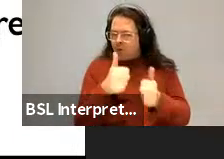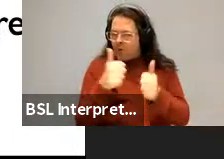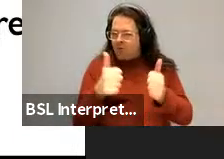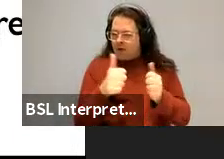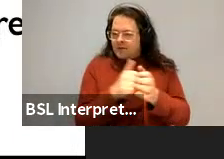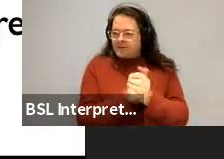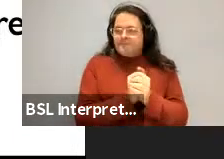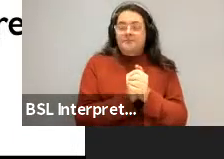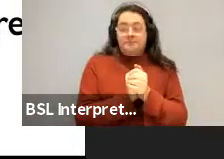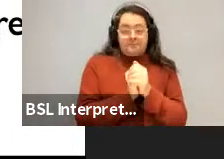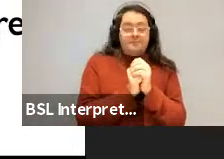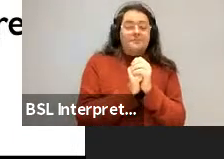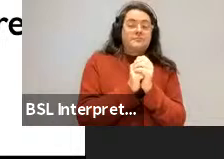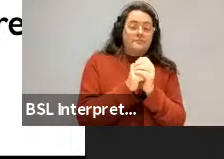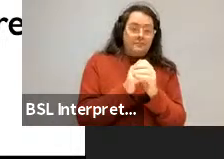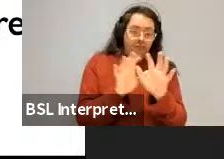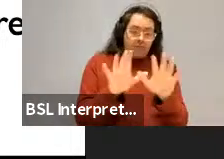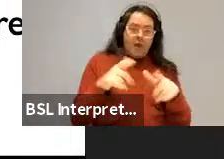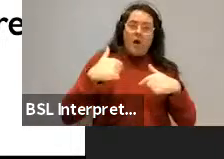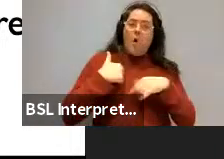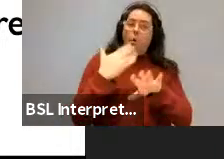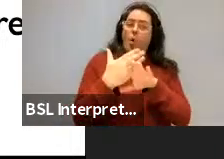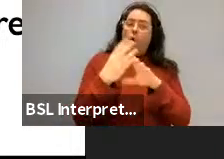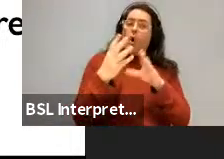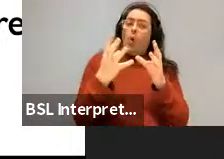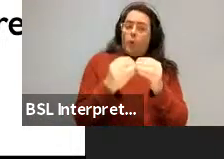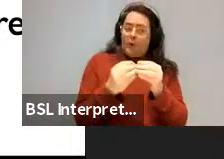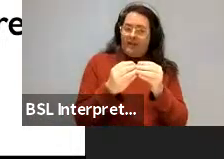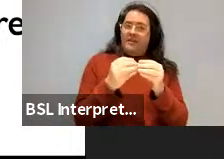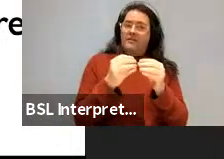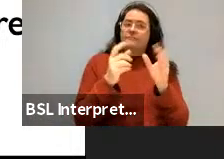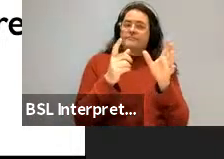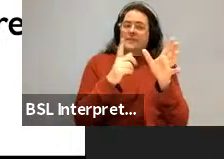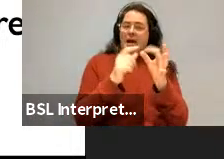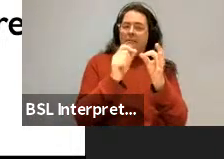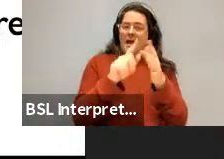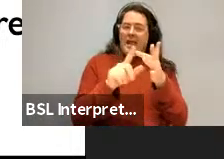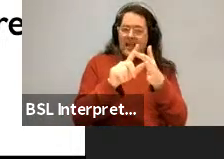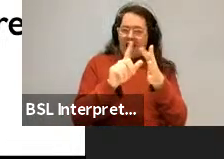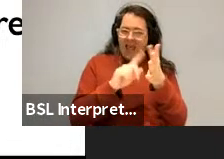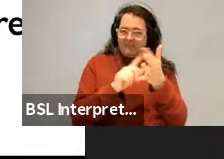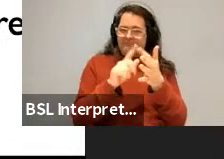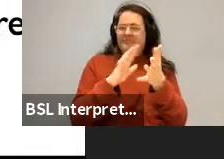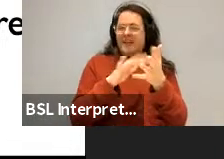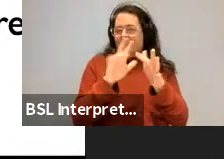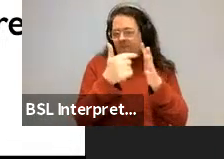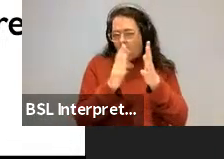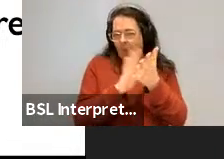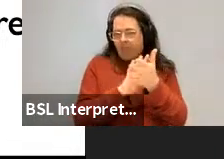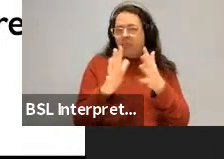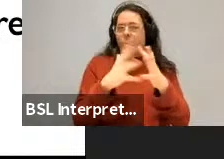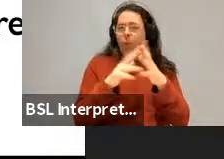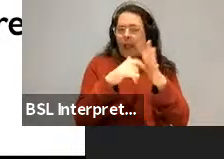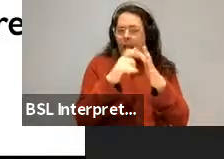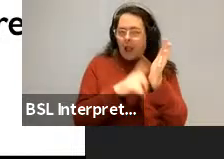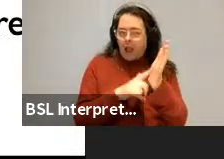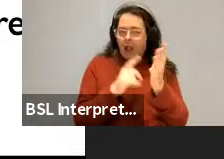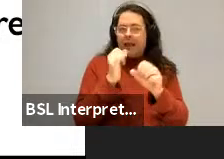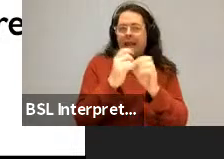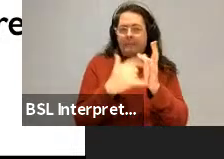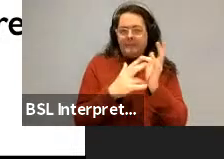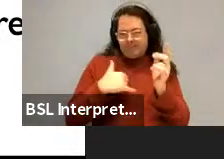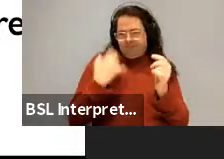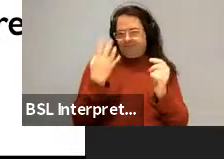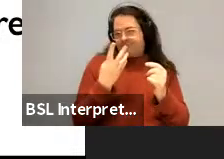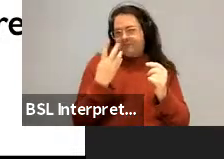Uh, talking, we're working with Anna Beyer, uh, Barbara Hemforth, and Elodie Winkel at the University of Paris, um, initially on trying to understand subject